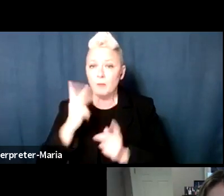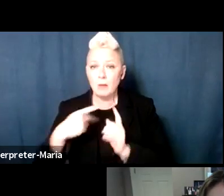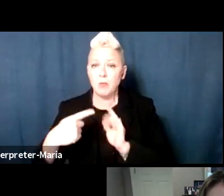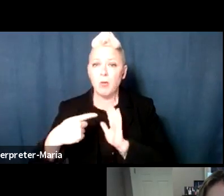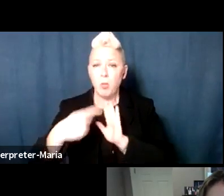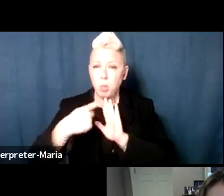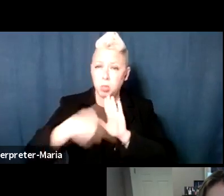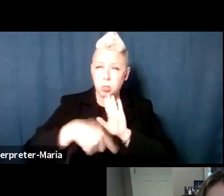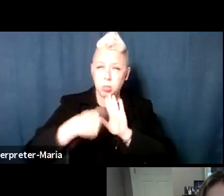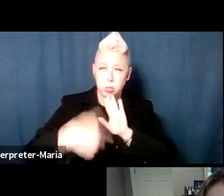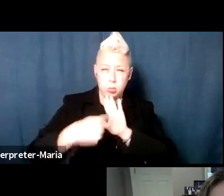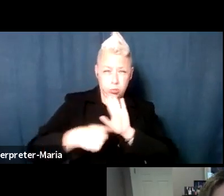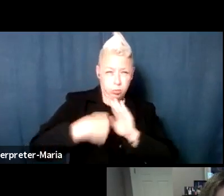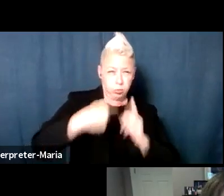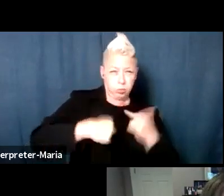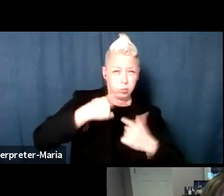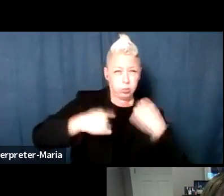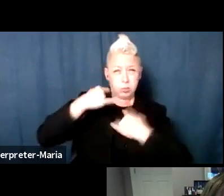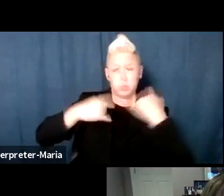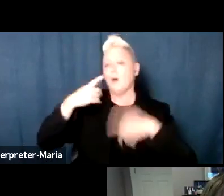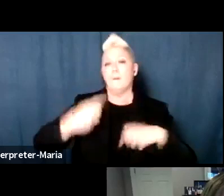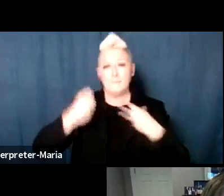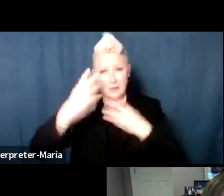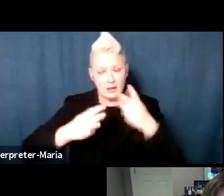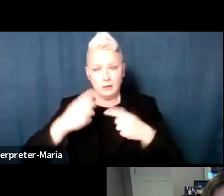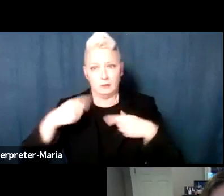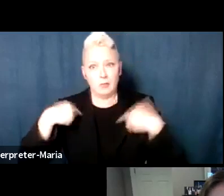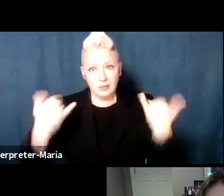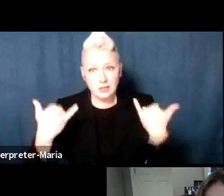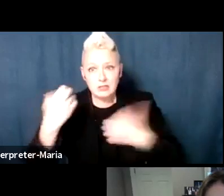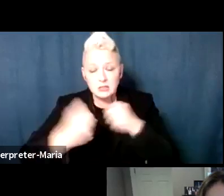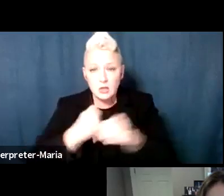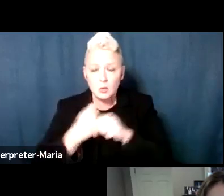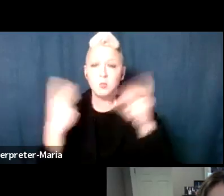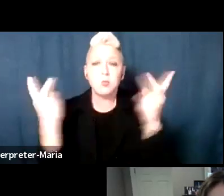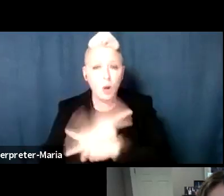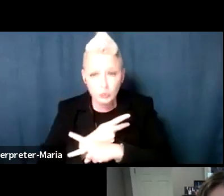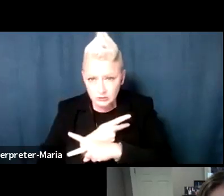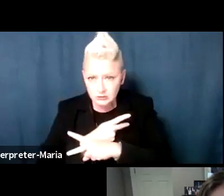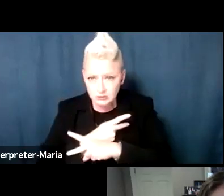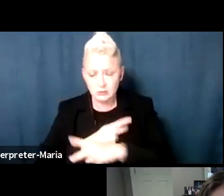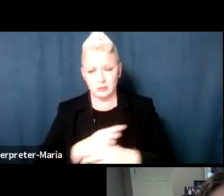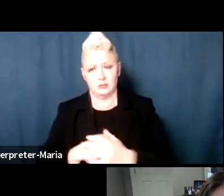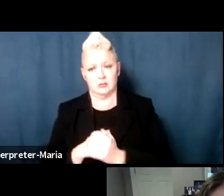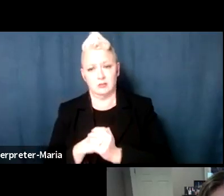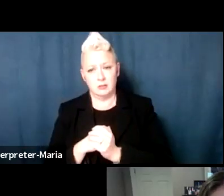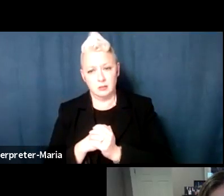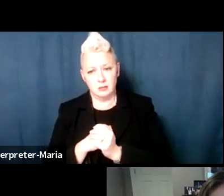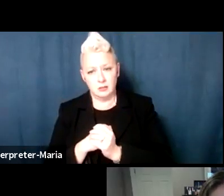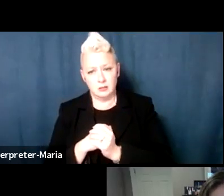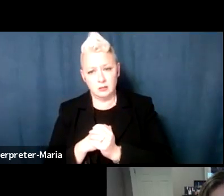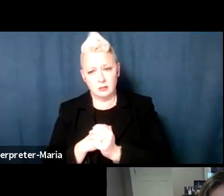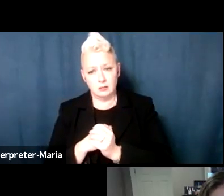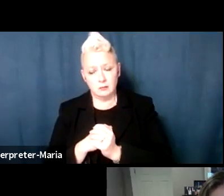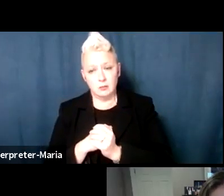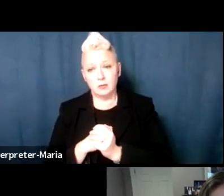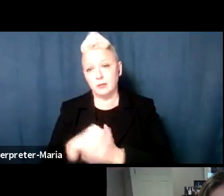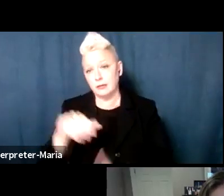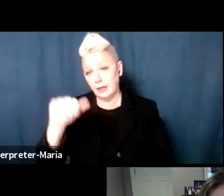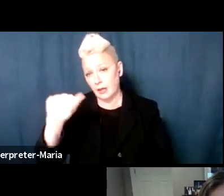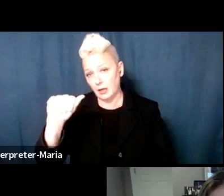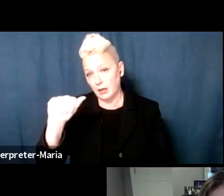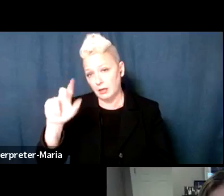much worse this year. And Scott is going to talk about it historically. But just looking at the ADL, Anti